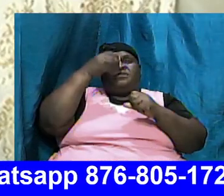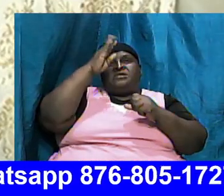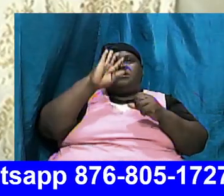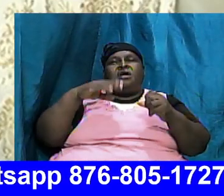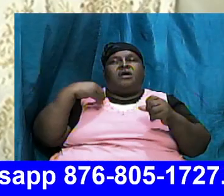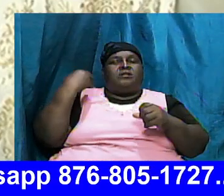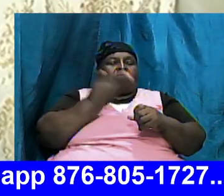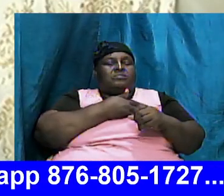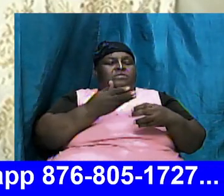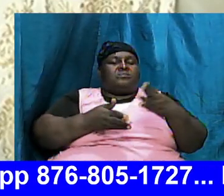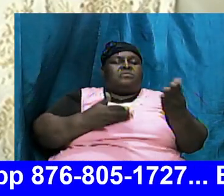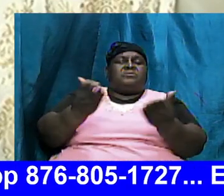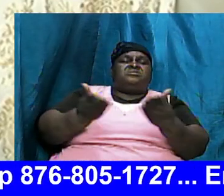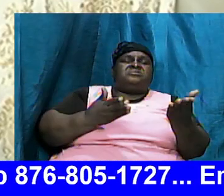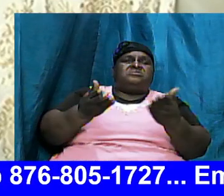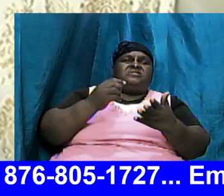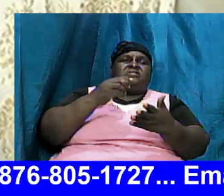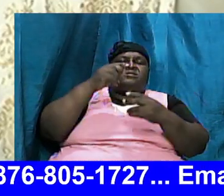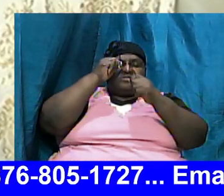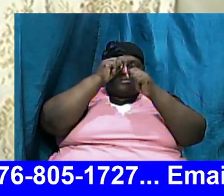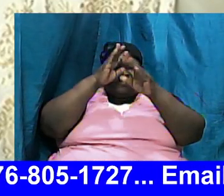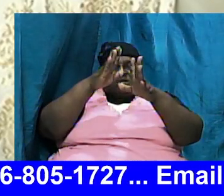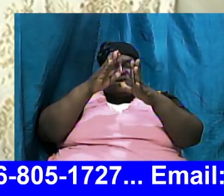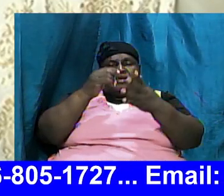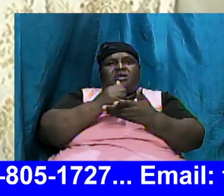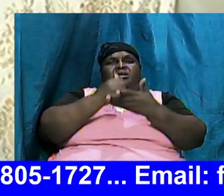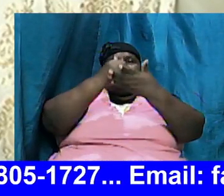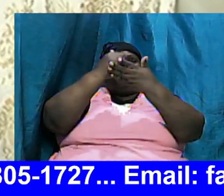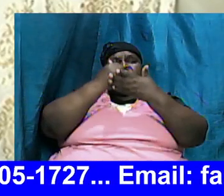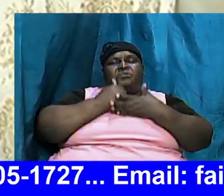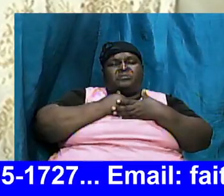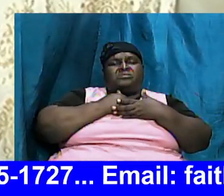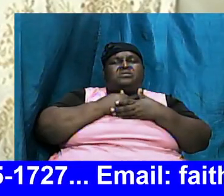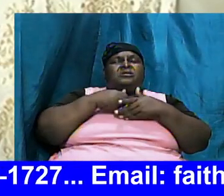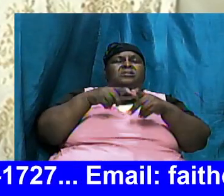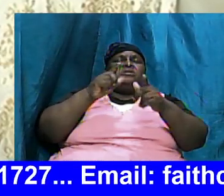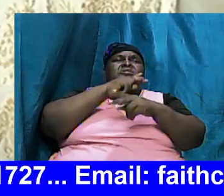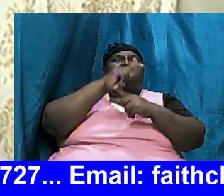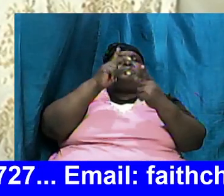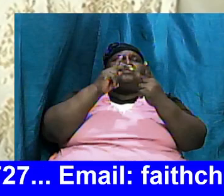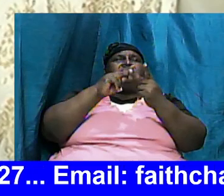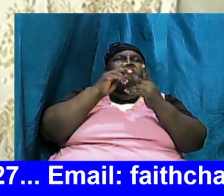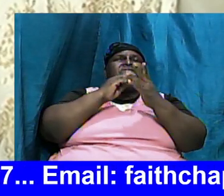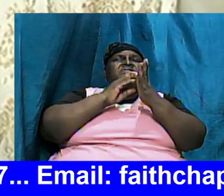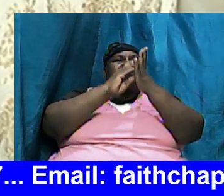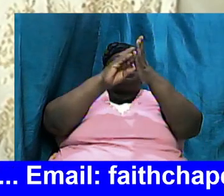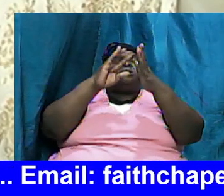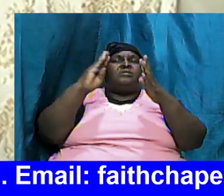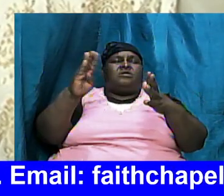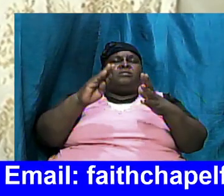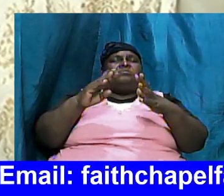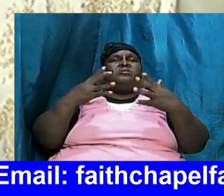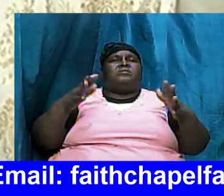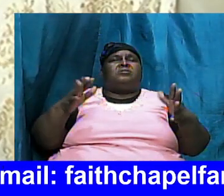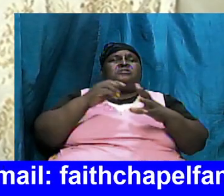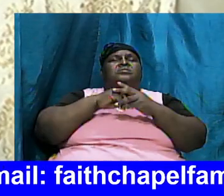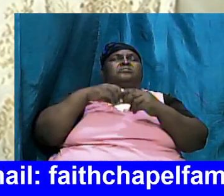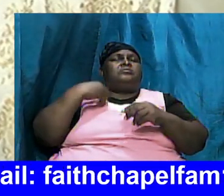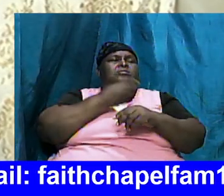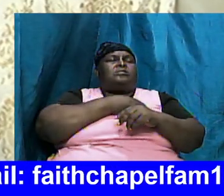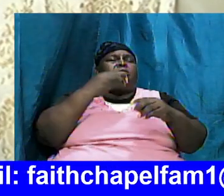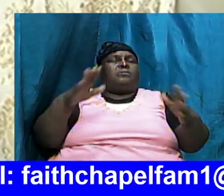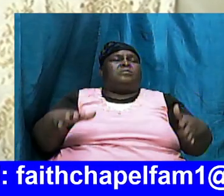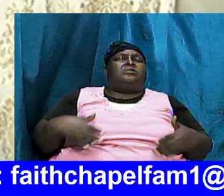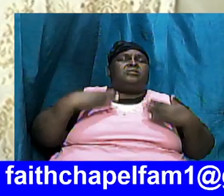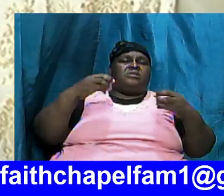Father help us have your own way and let your perfect will be accomplished in our lives we give you thanks